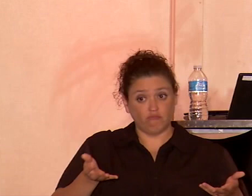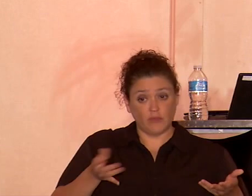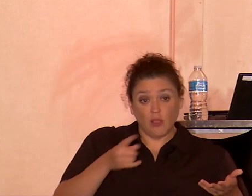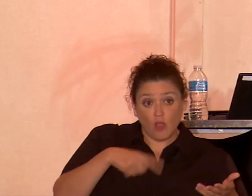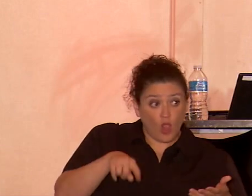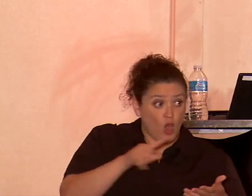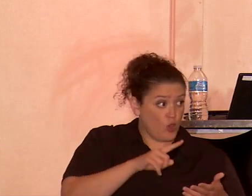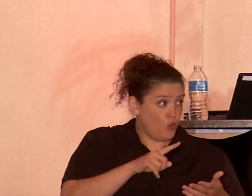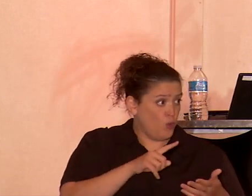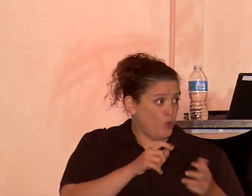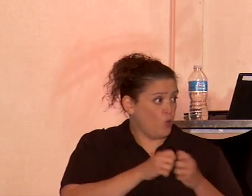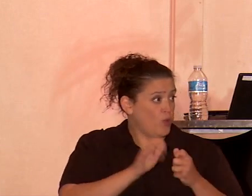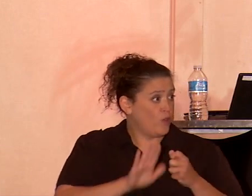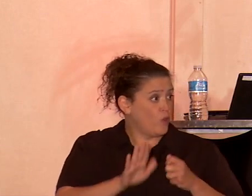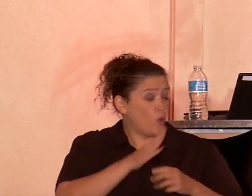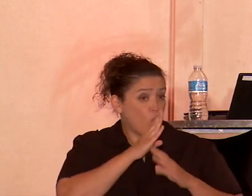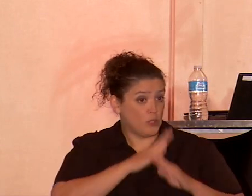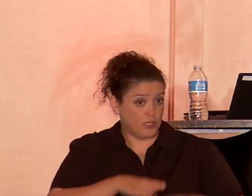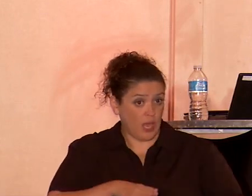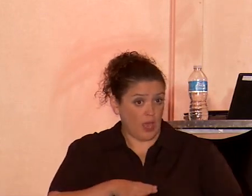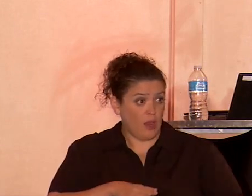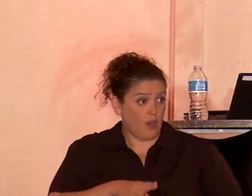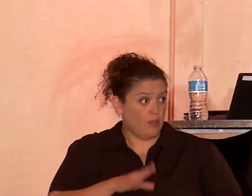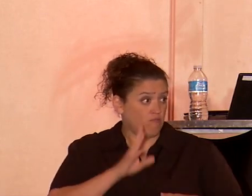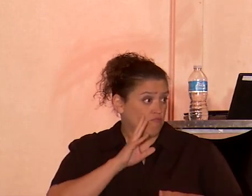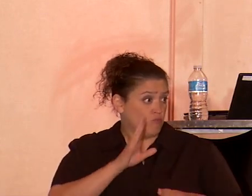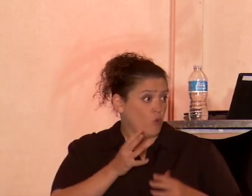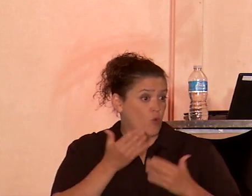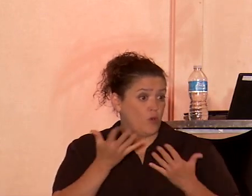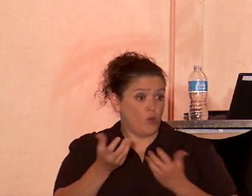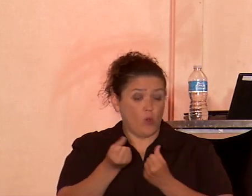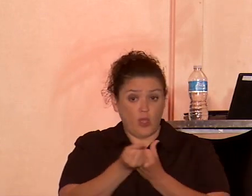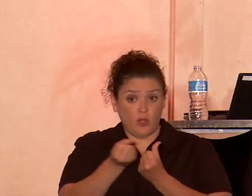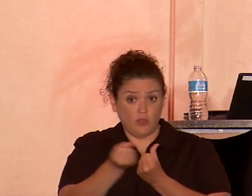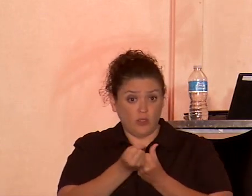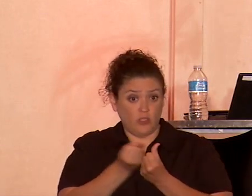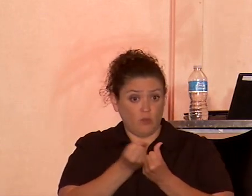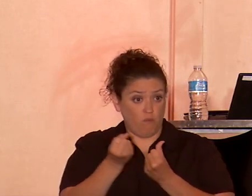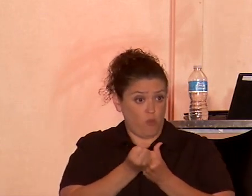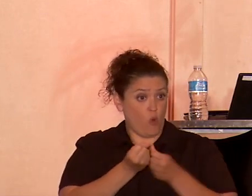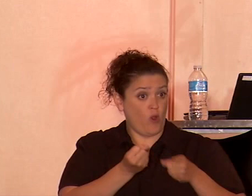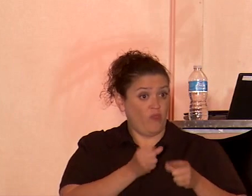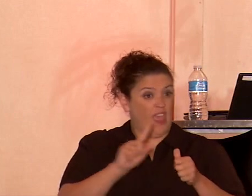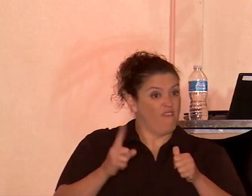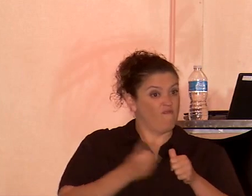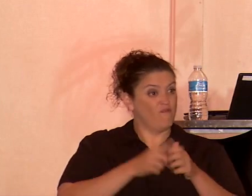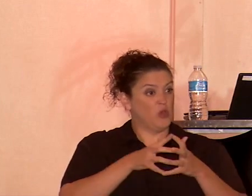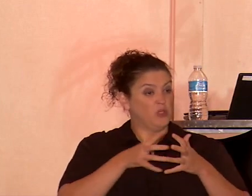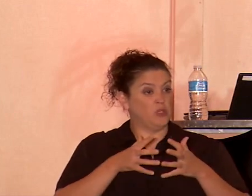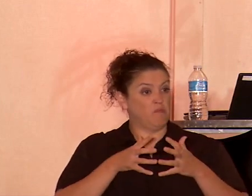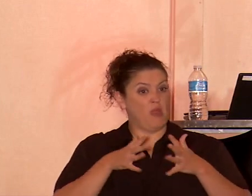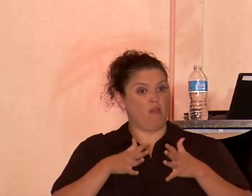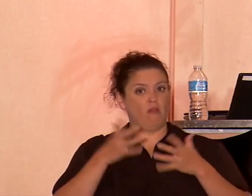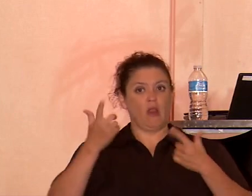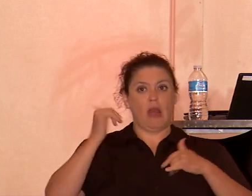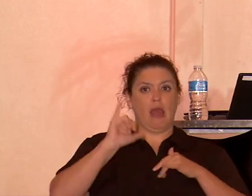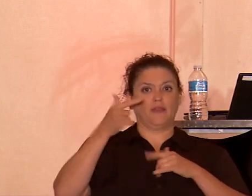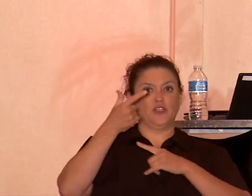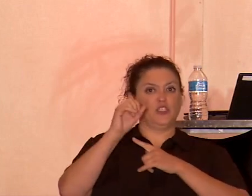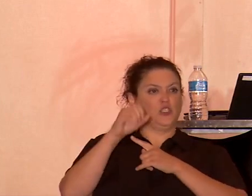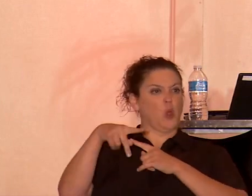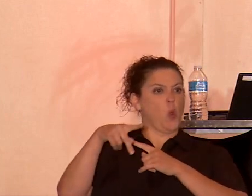your silence going to be complicit with the first America, smug like the GOP,